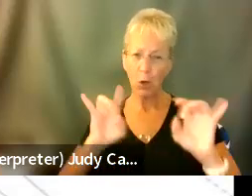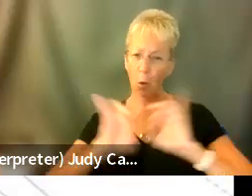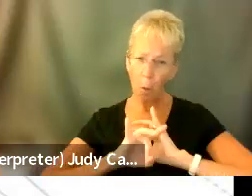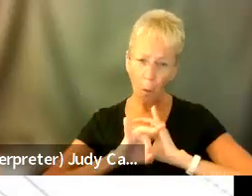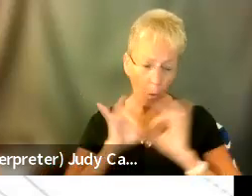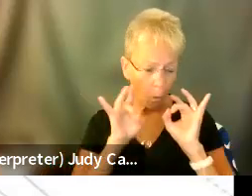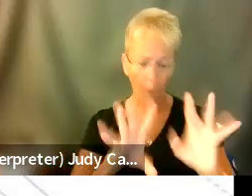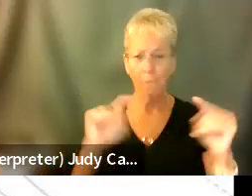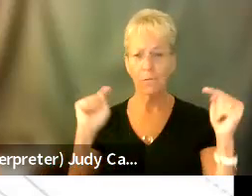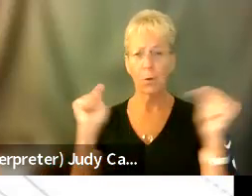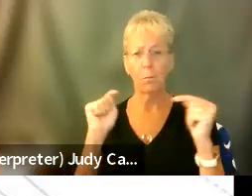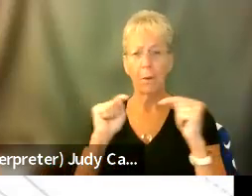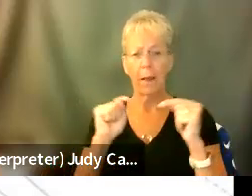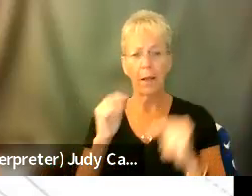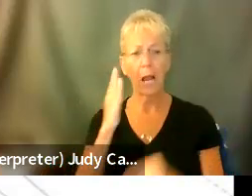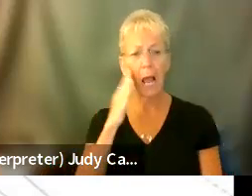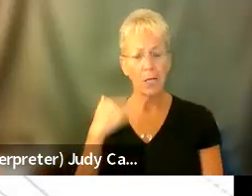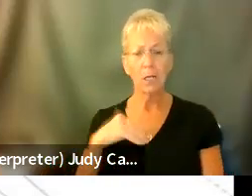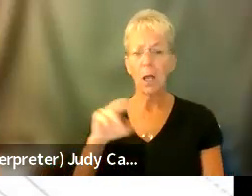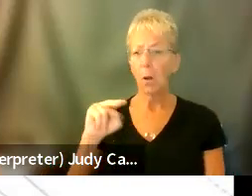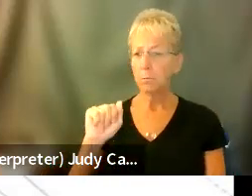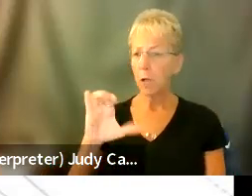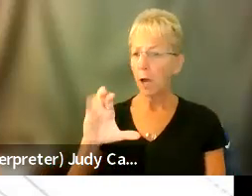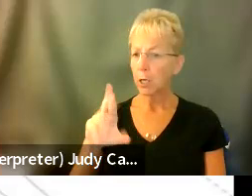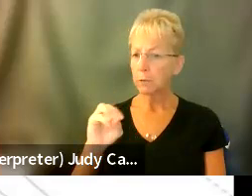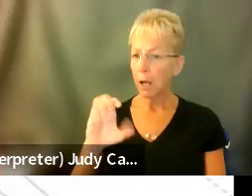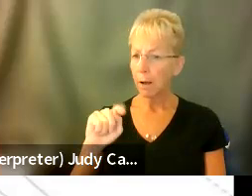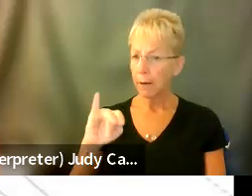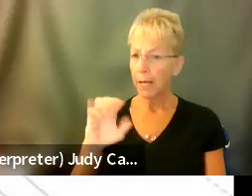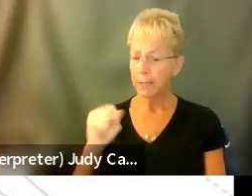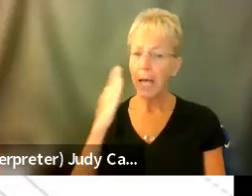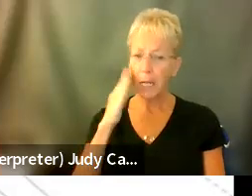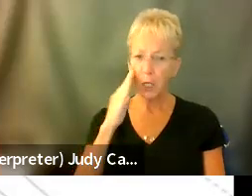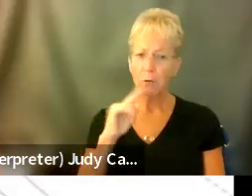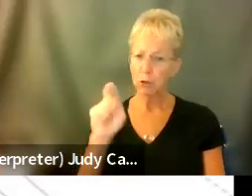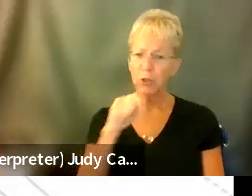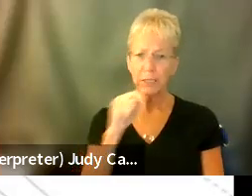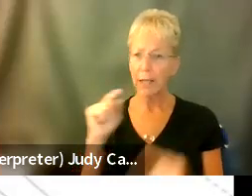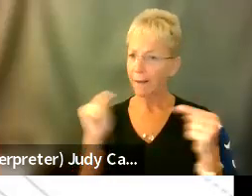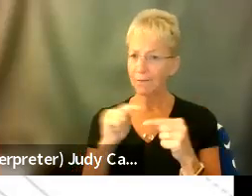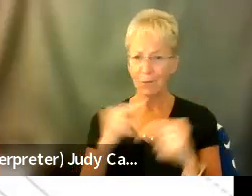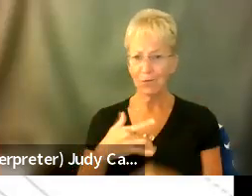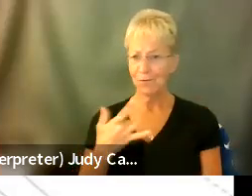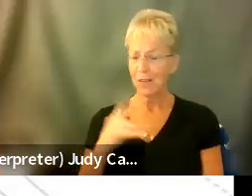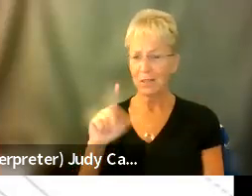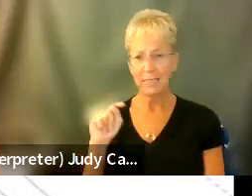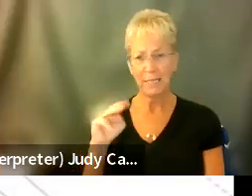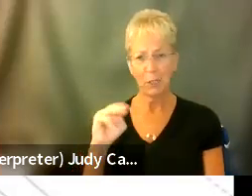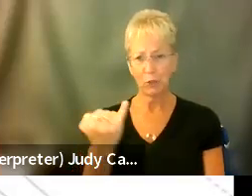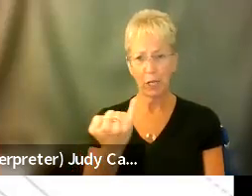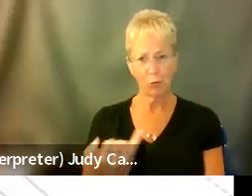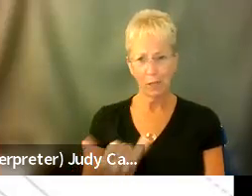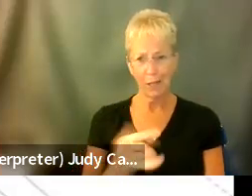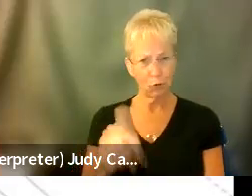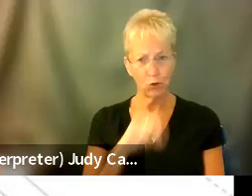pain and I was like, I know I'm on narcotics that I should not be feeling my TMJ right now. Um,